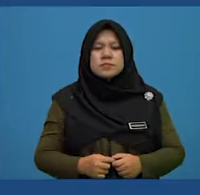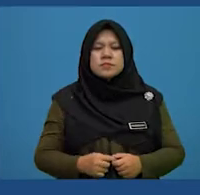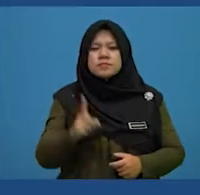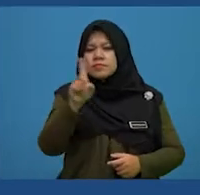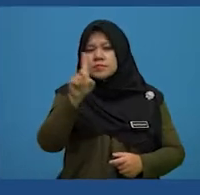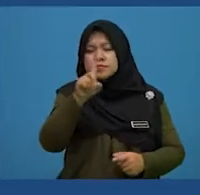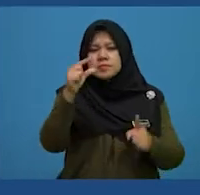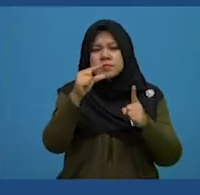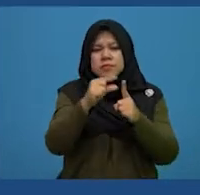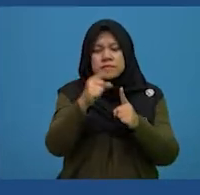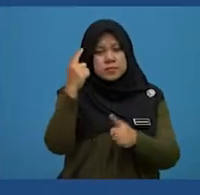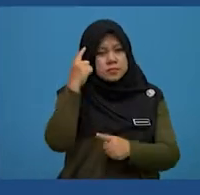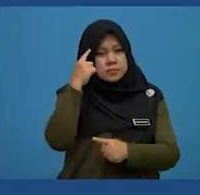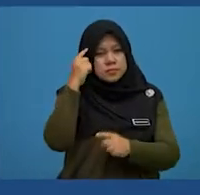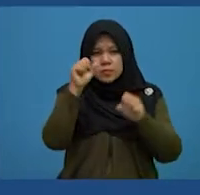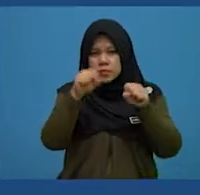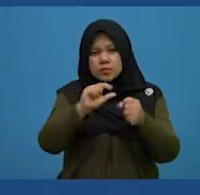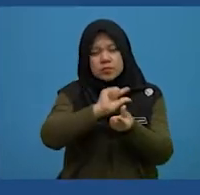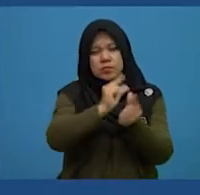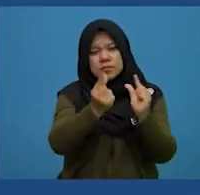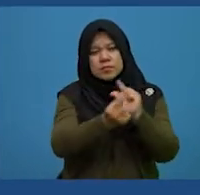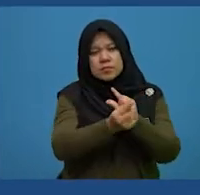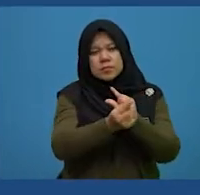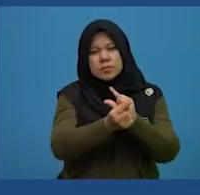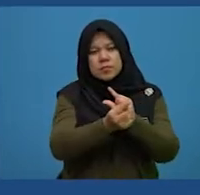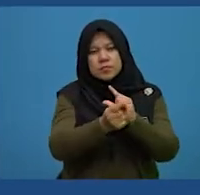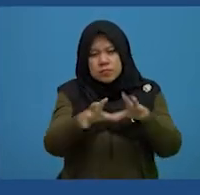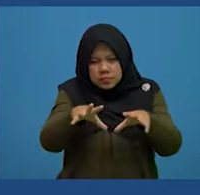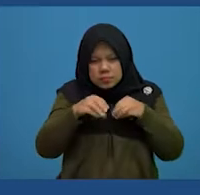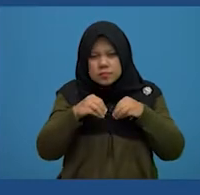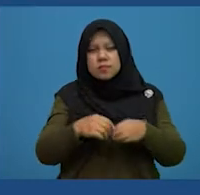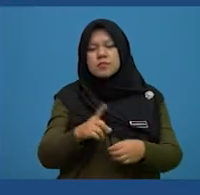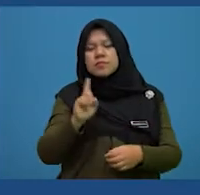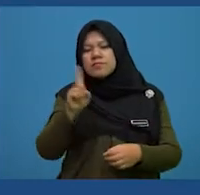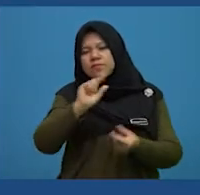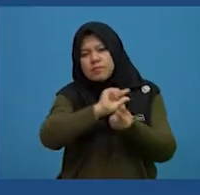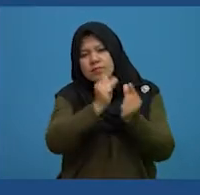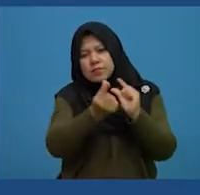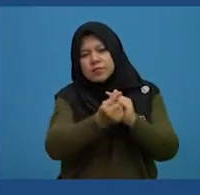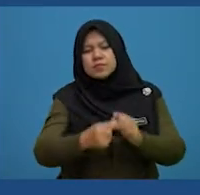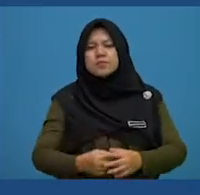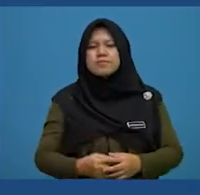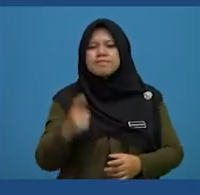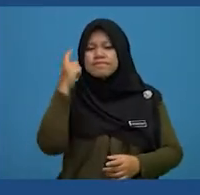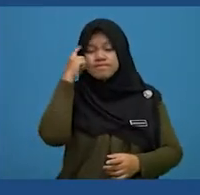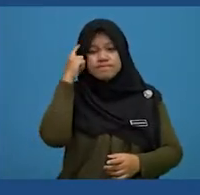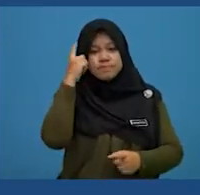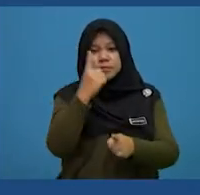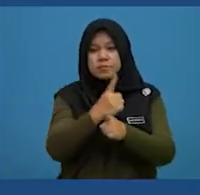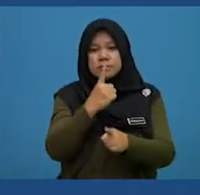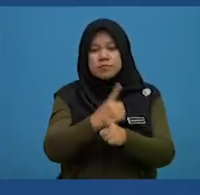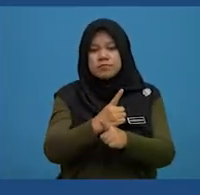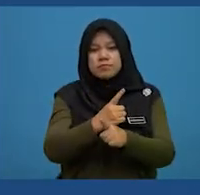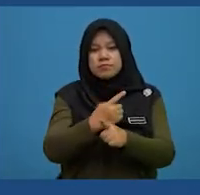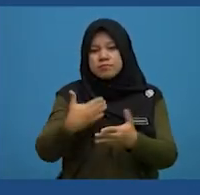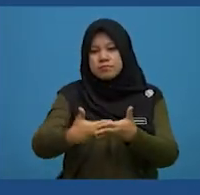Which word do you think can replace the word appeal? Think carefully before